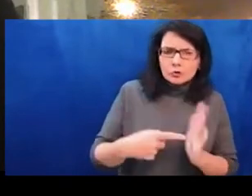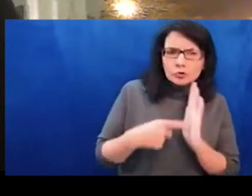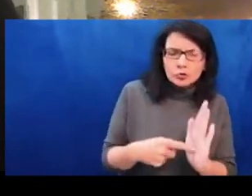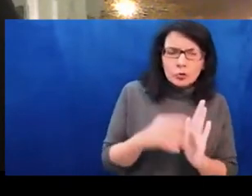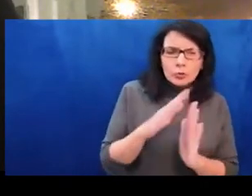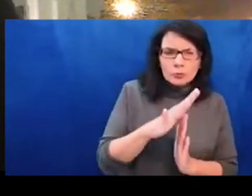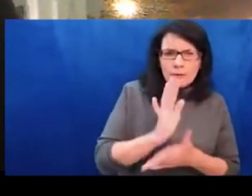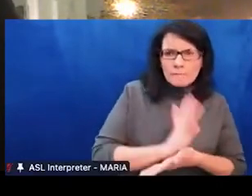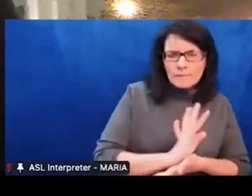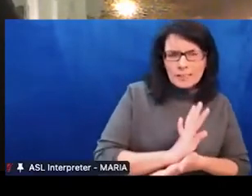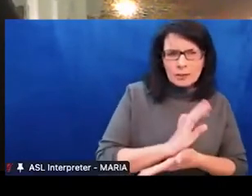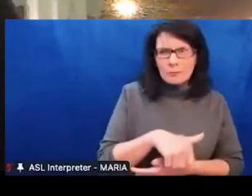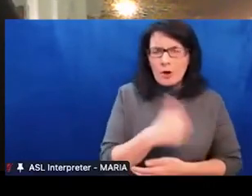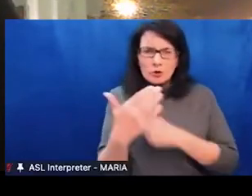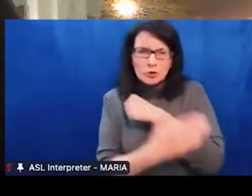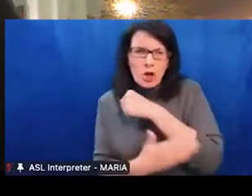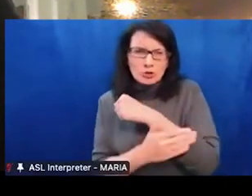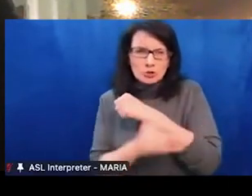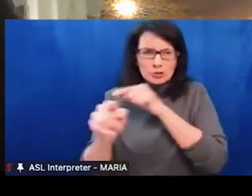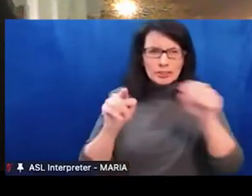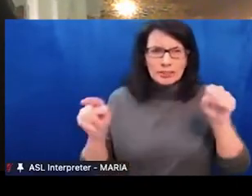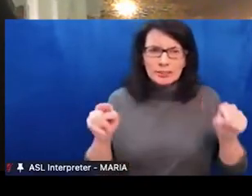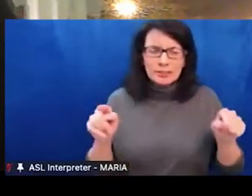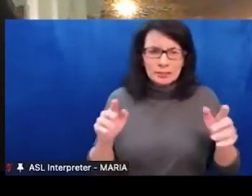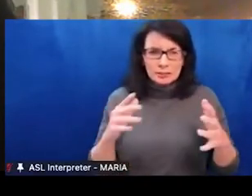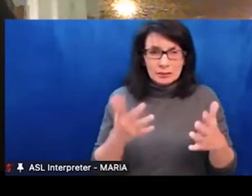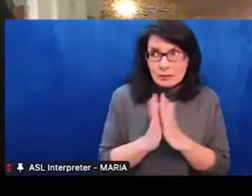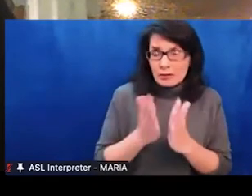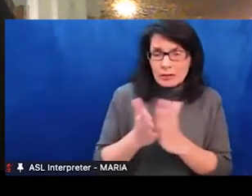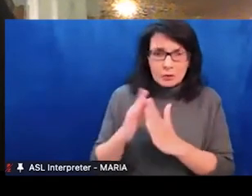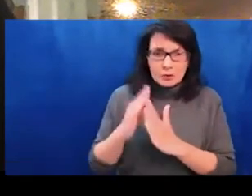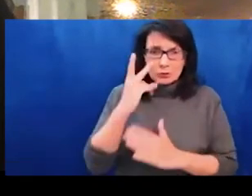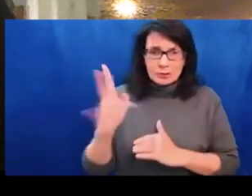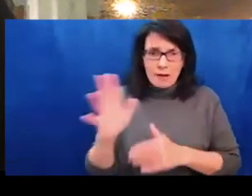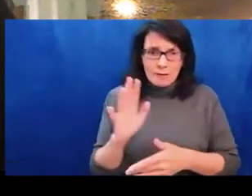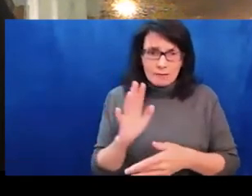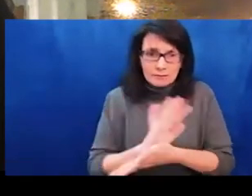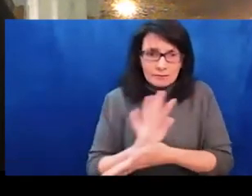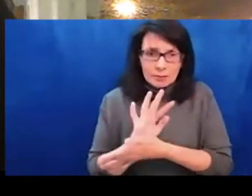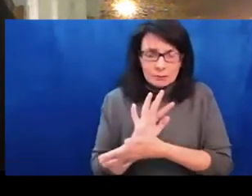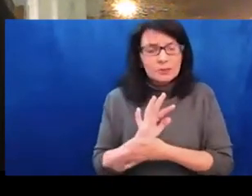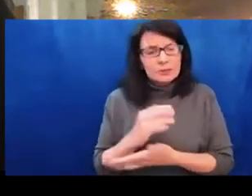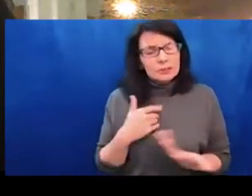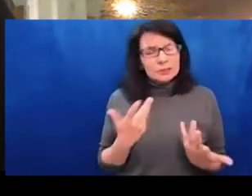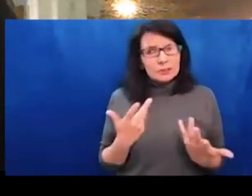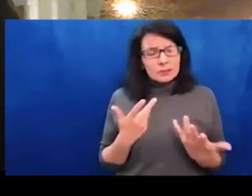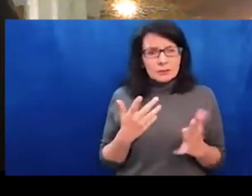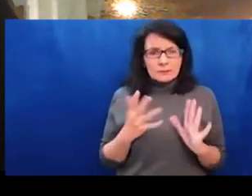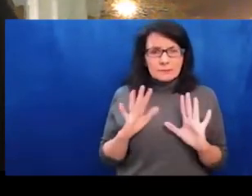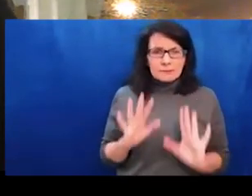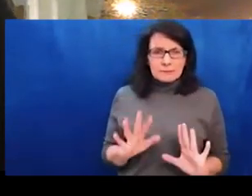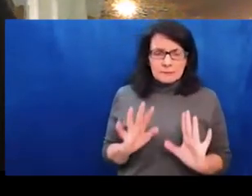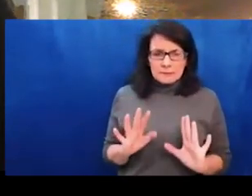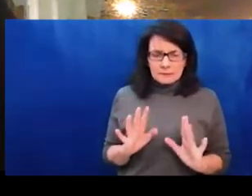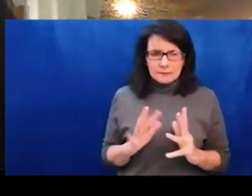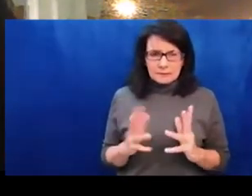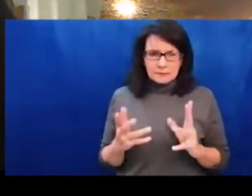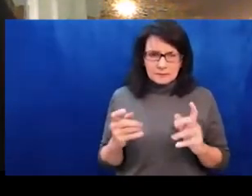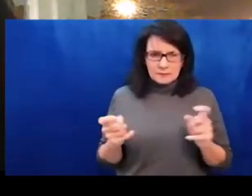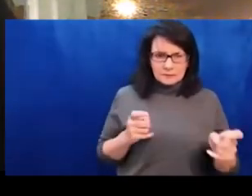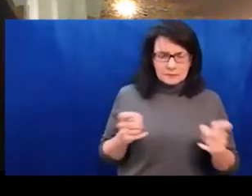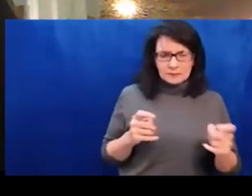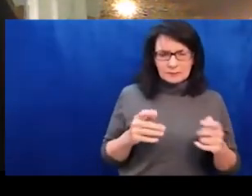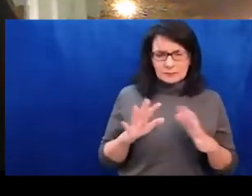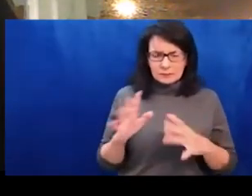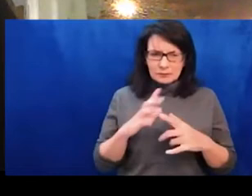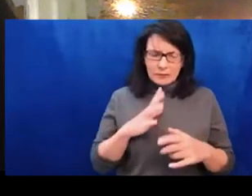Also, I know the artist-run space here in Lviv, which is Tent and Pulak Gallery, which is also serves as a